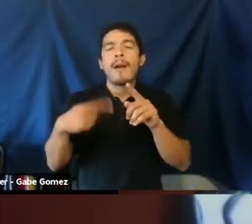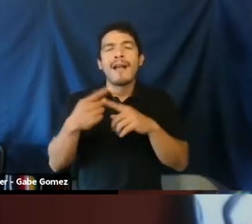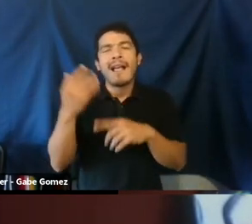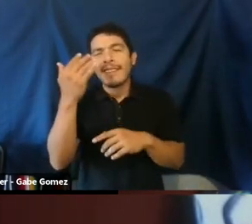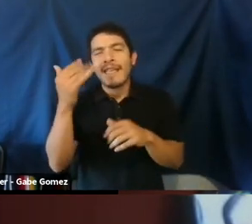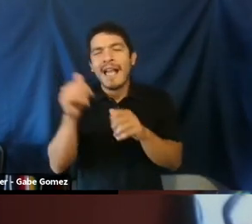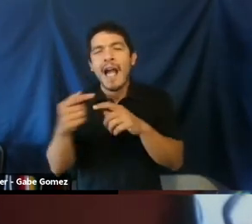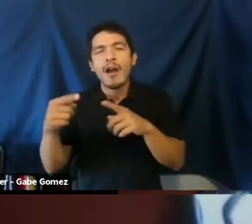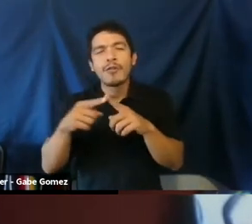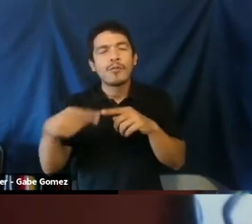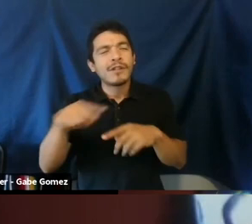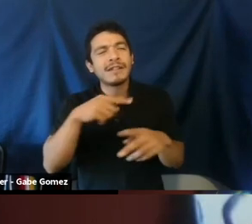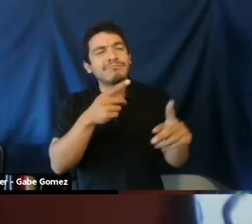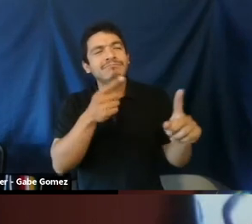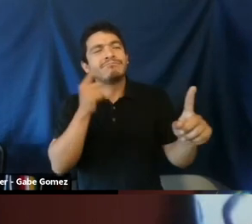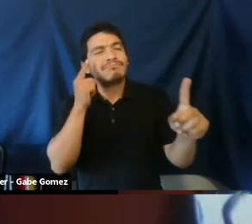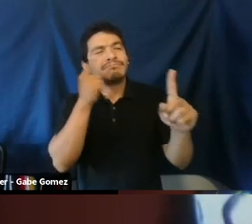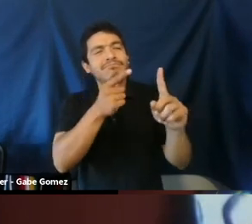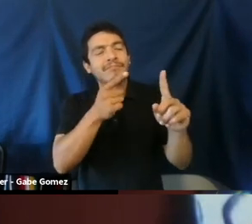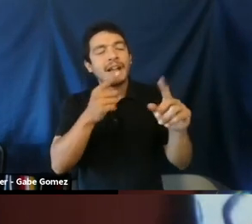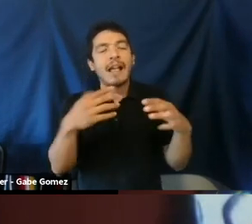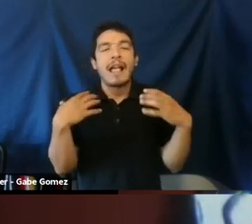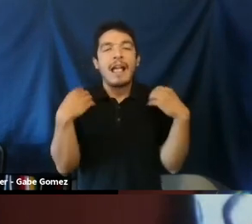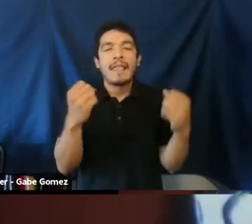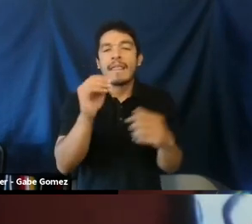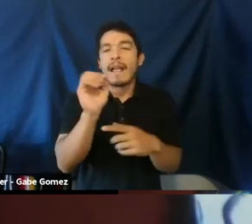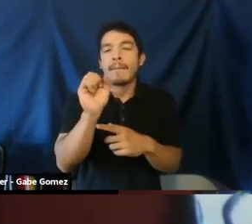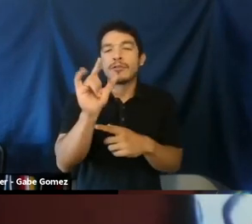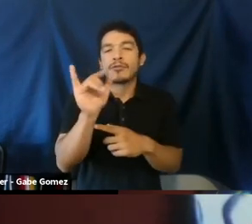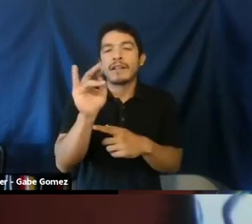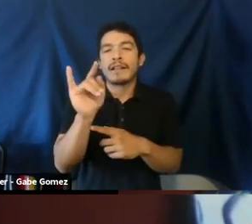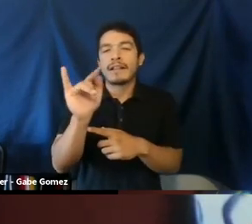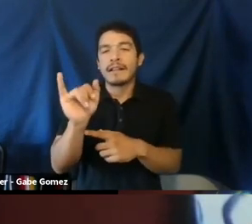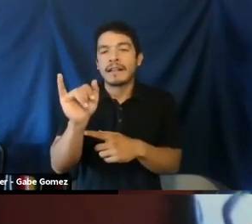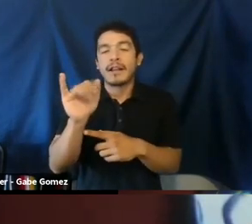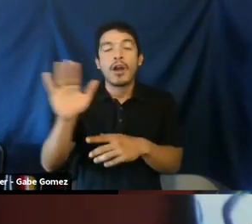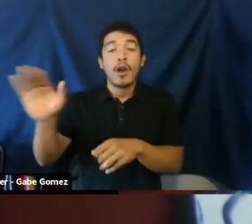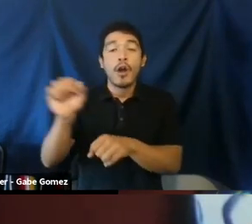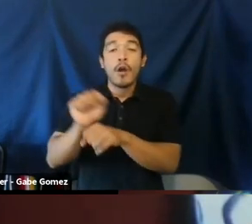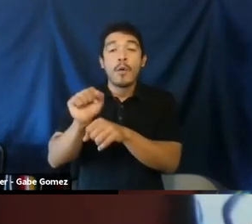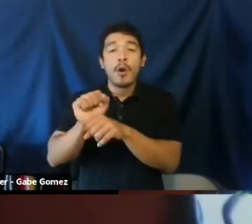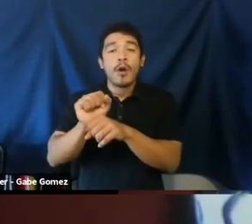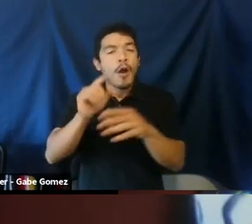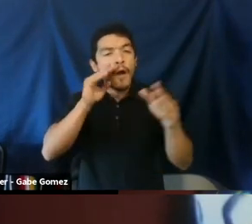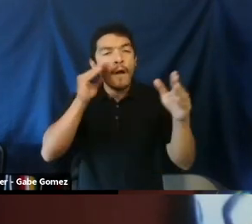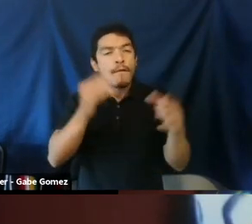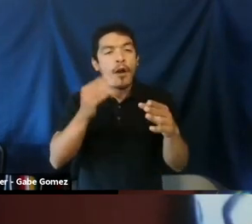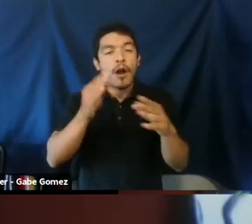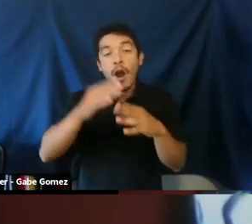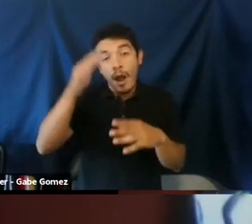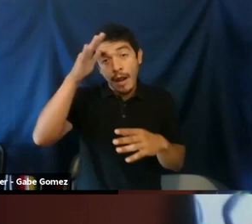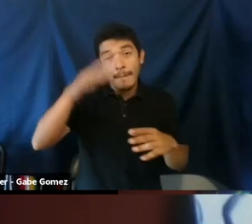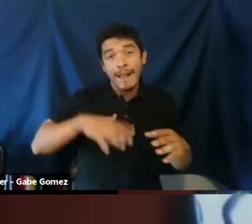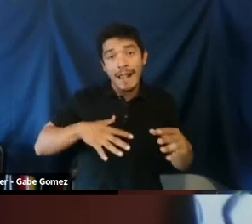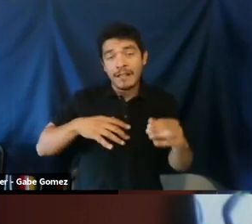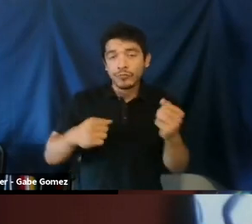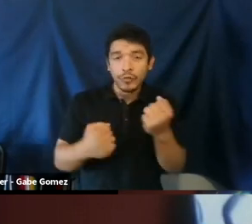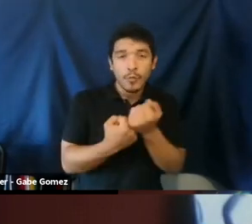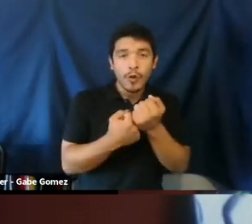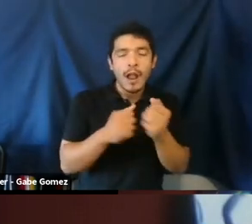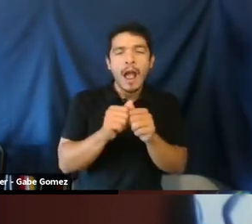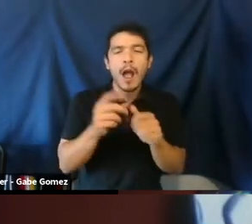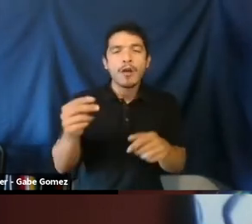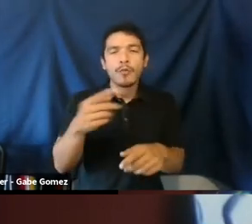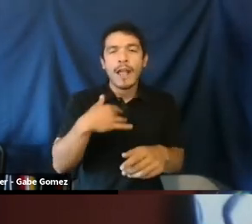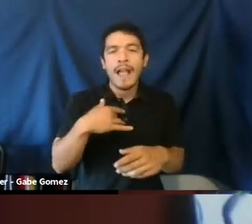thrilled to be partnering in this way with the Gina Davis Institute on thinking about how do we achieve and promote healthy masculinity. Promundo's work